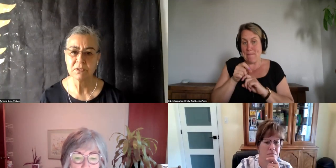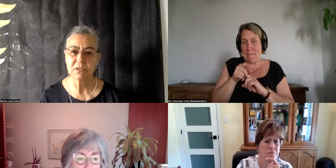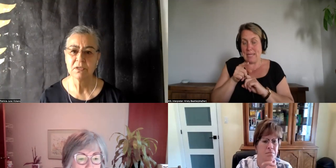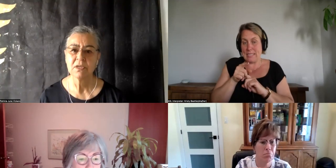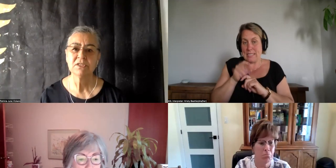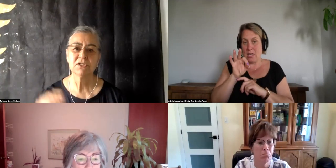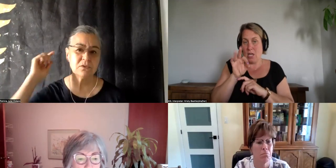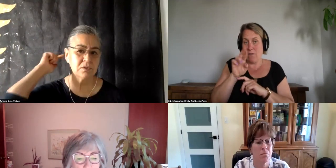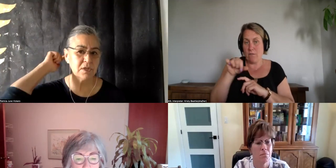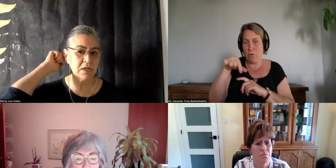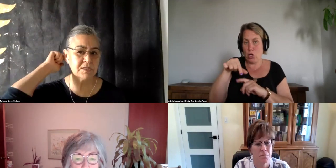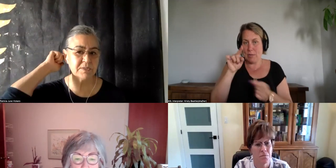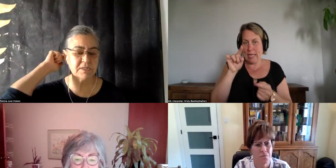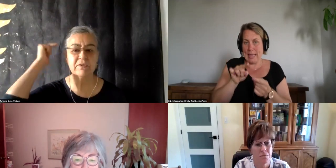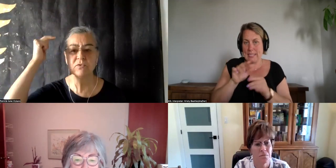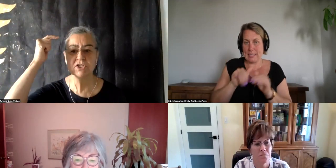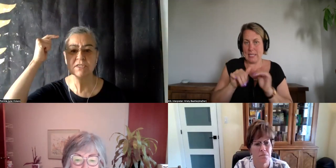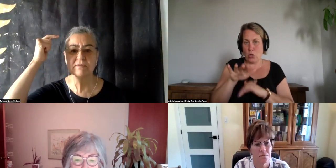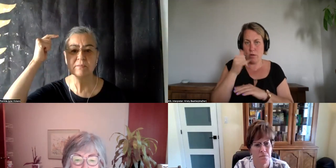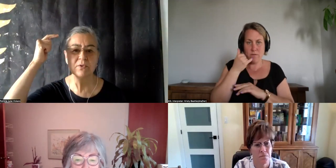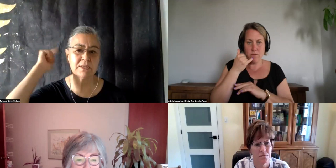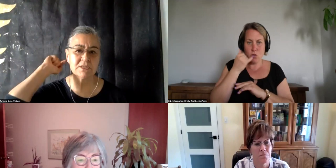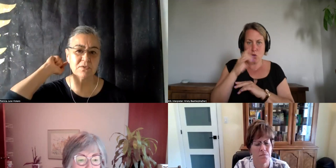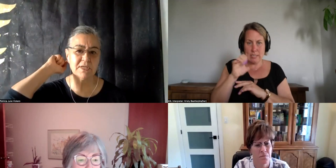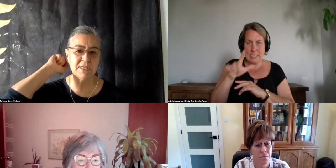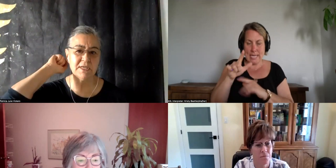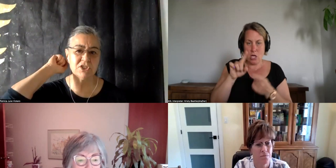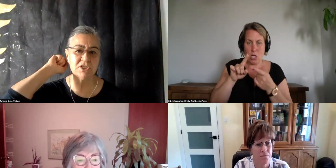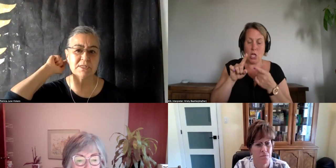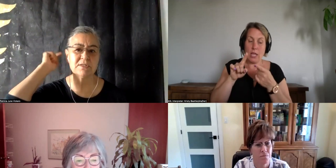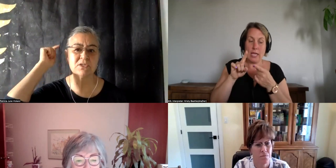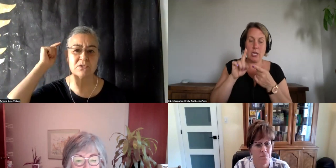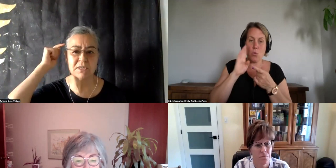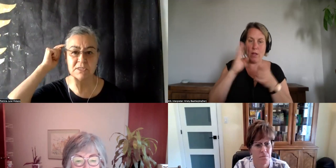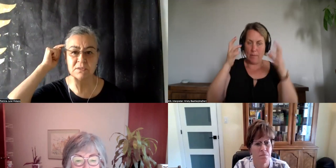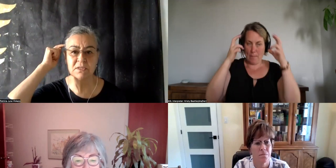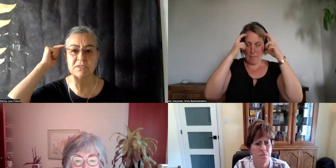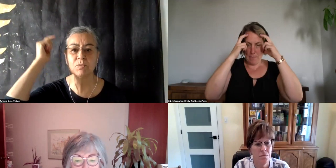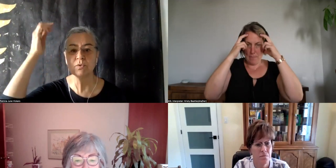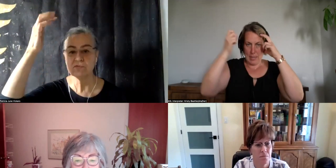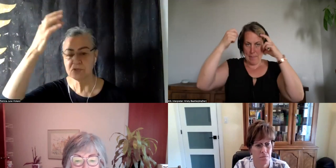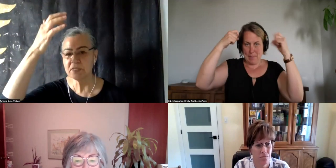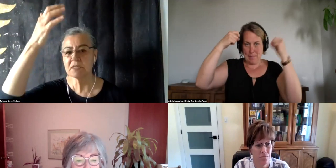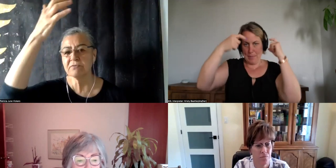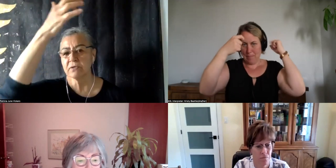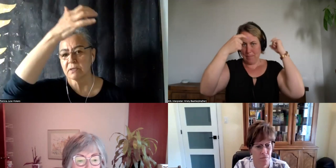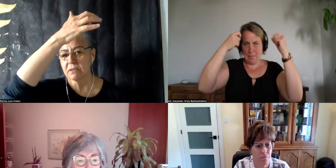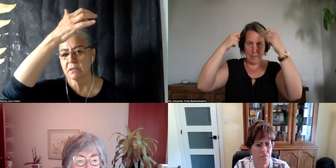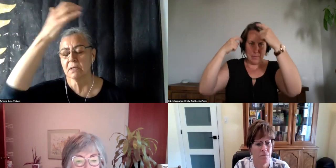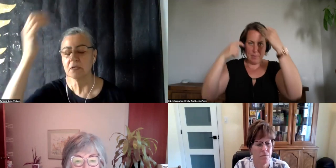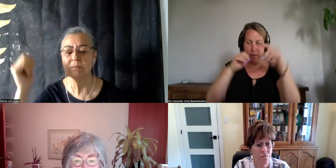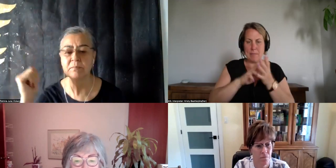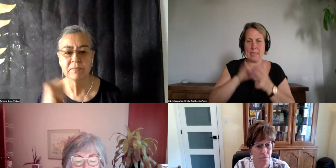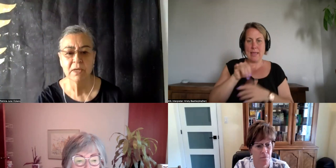um to uh specific regions of the brain so the eeg sensor is is moved to these different